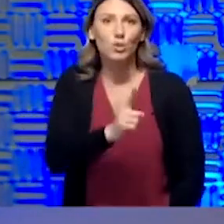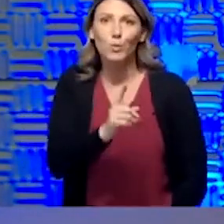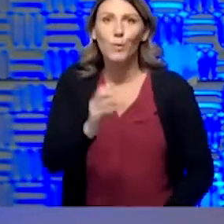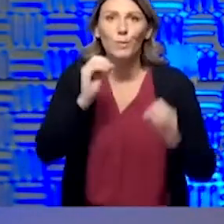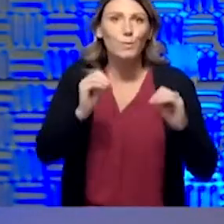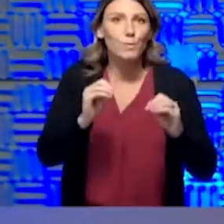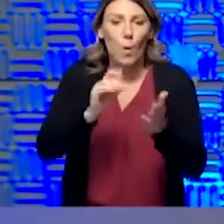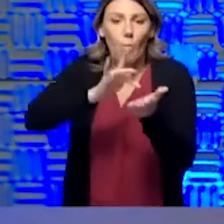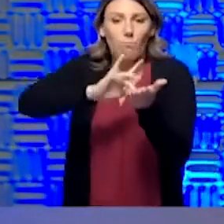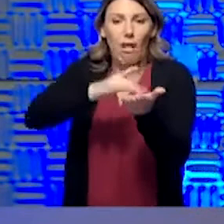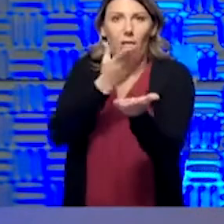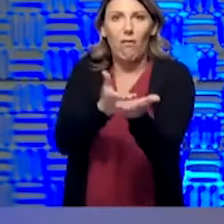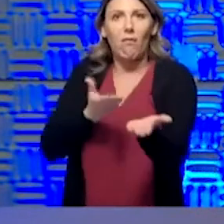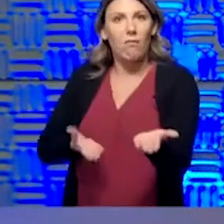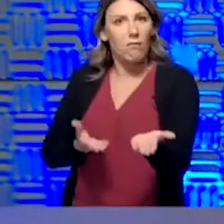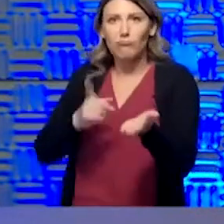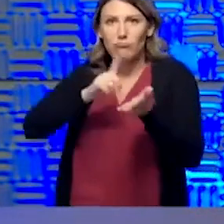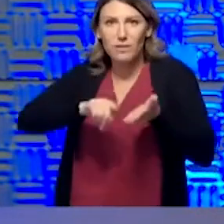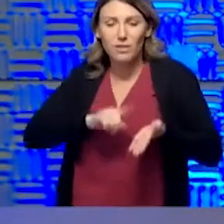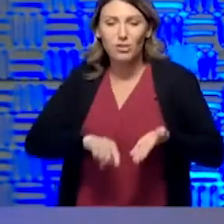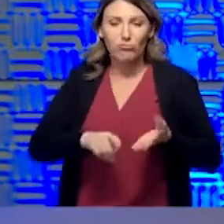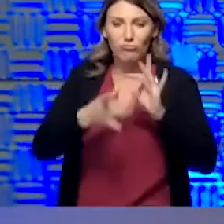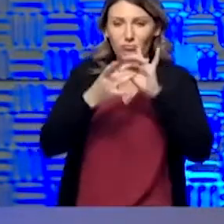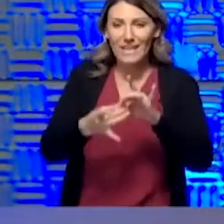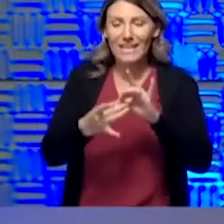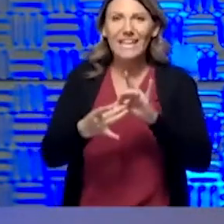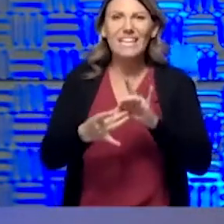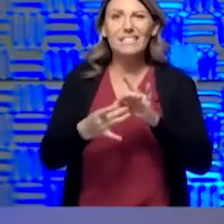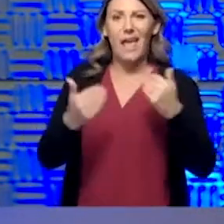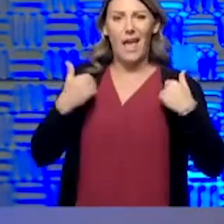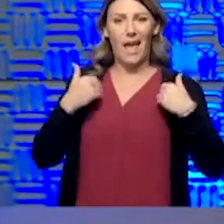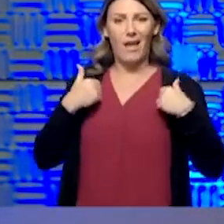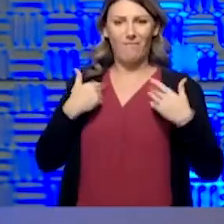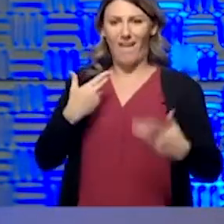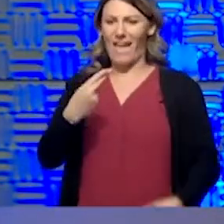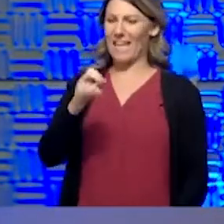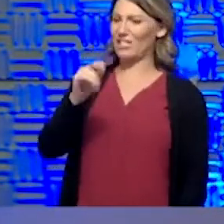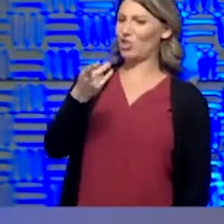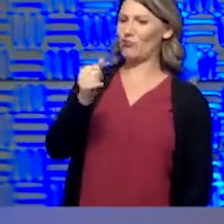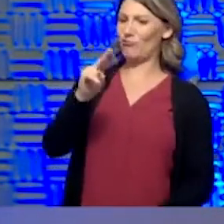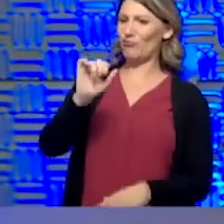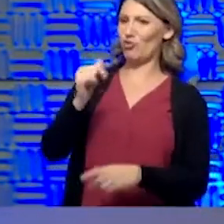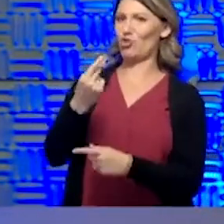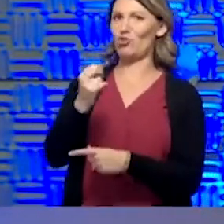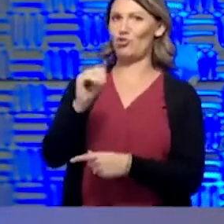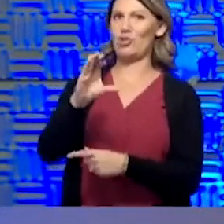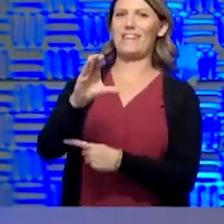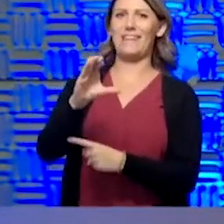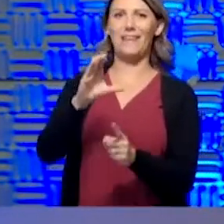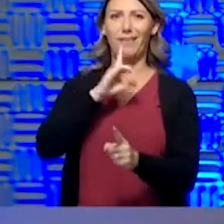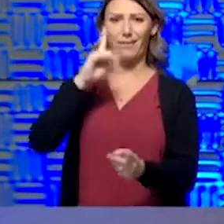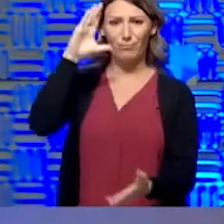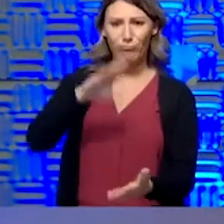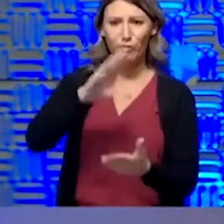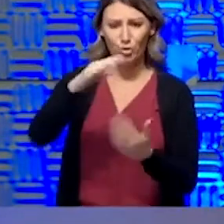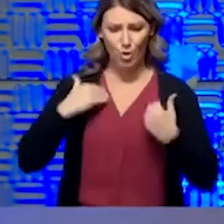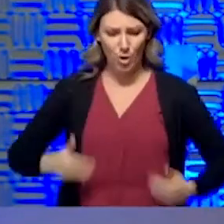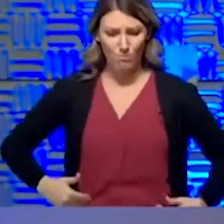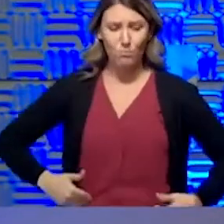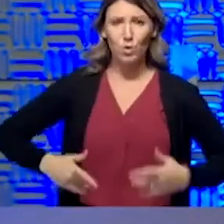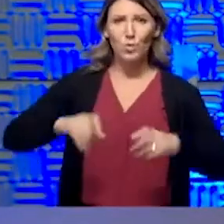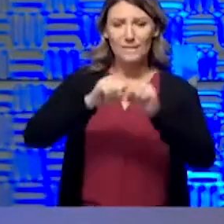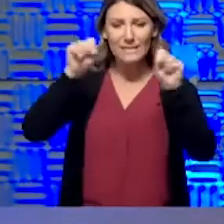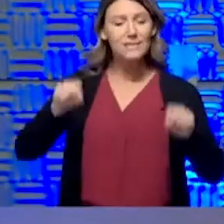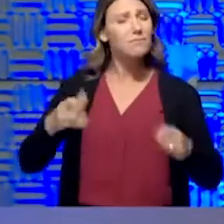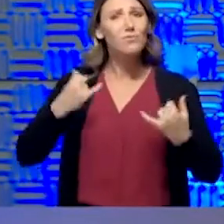There's no medical basis for being hygienic, for having good hand hygiene, and that's going to decrease your immune system. You still have bacteria